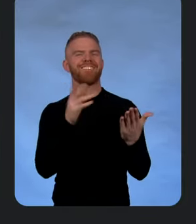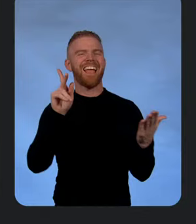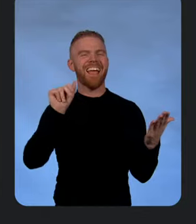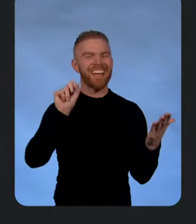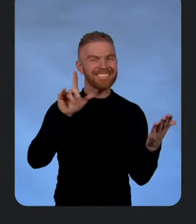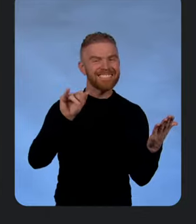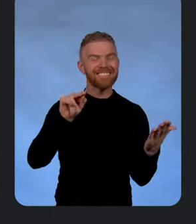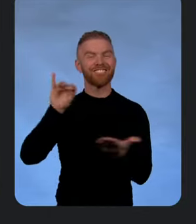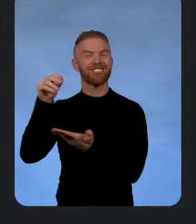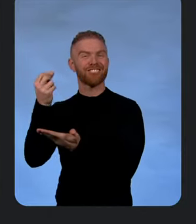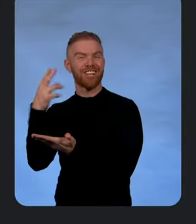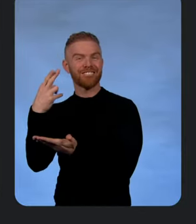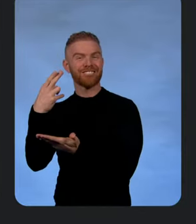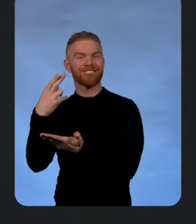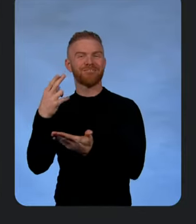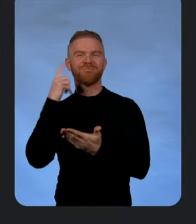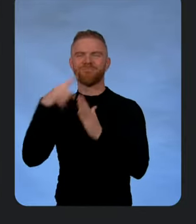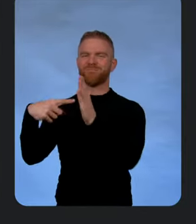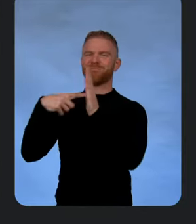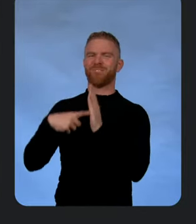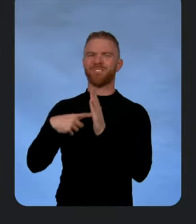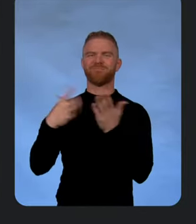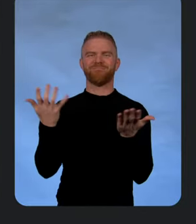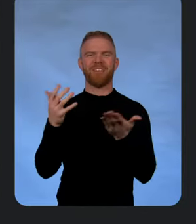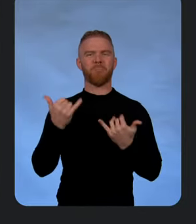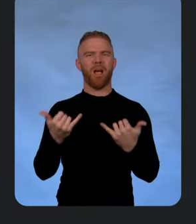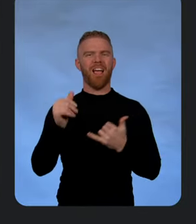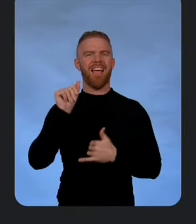Runtimes with AI. Thanks for having me. Love it, man.